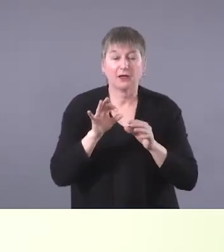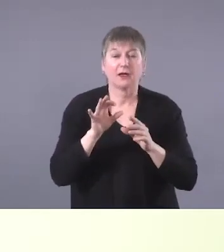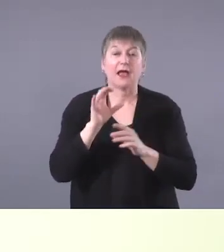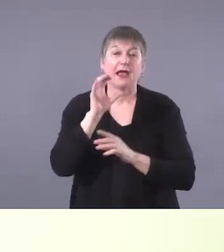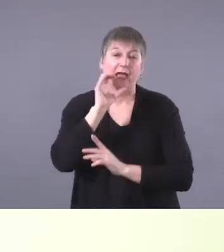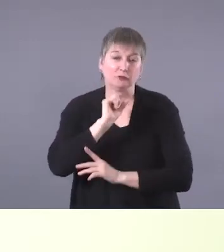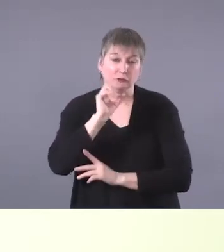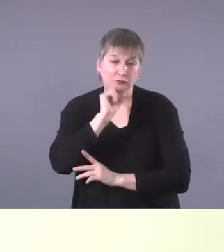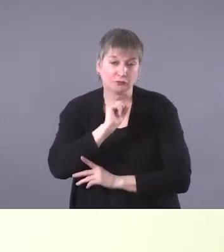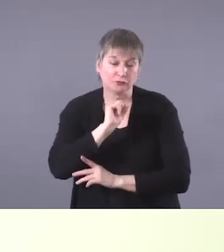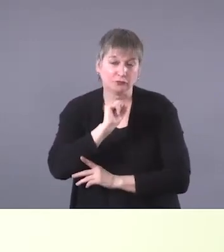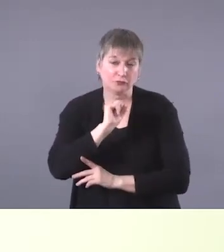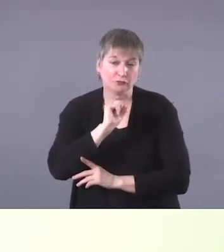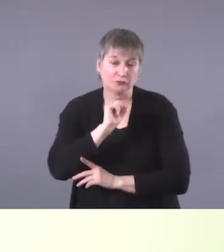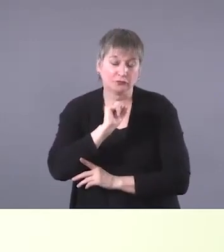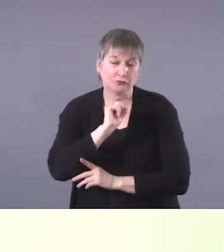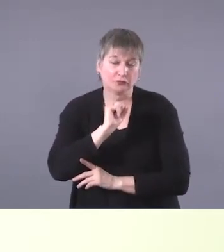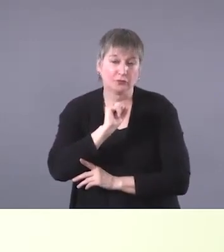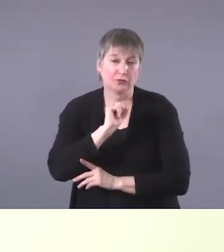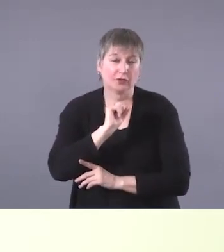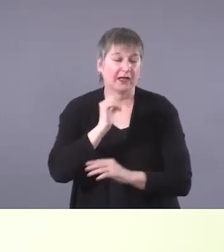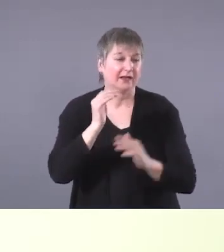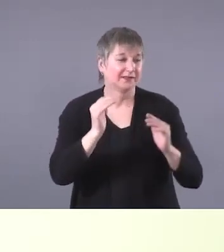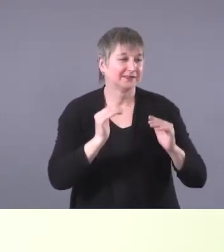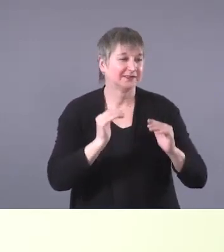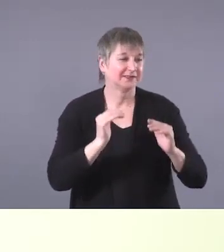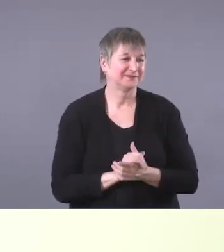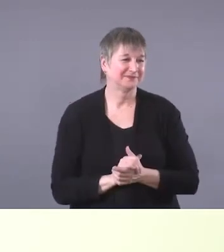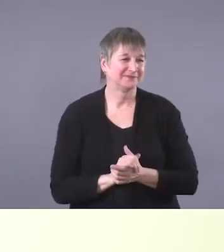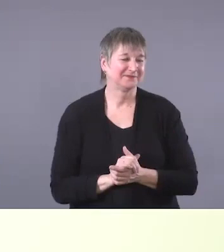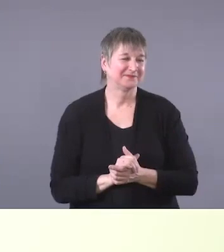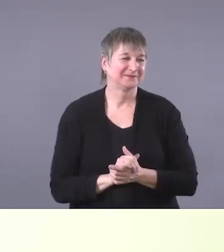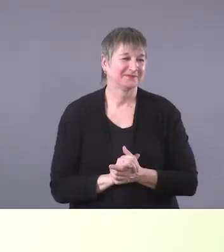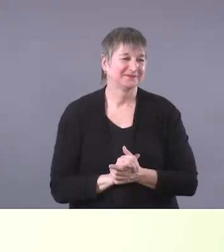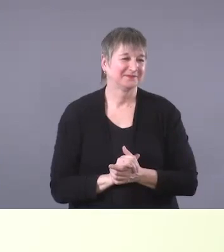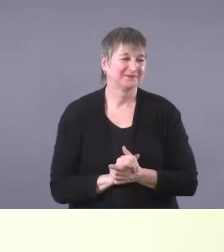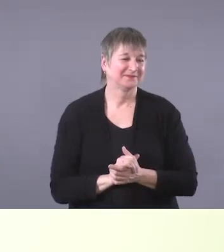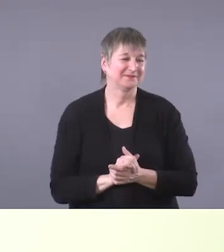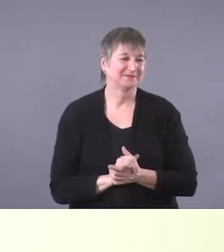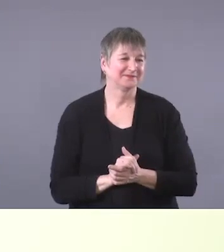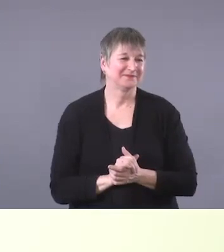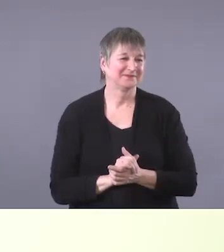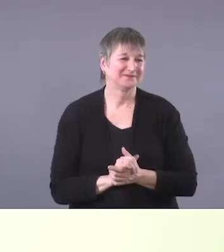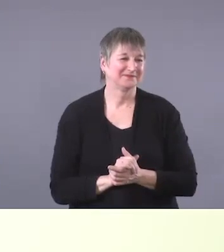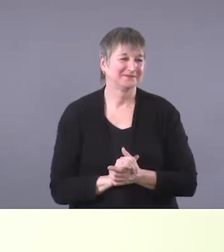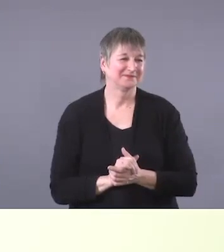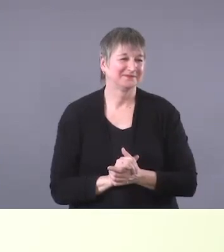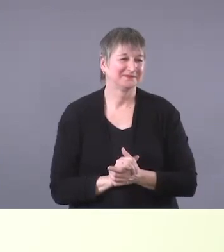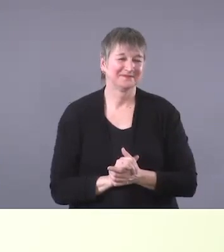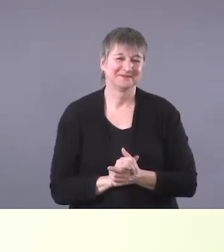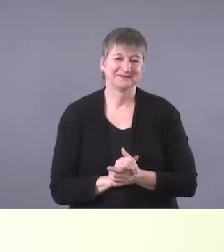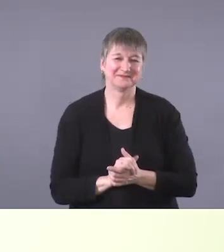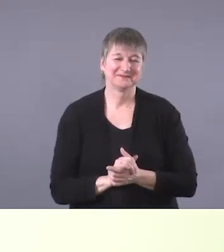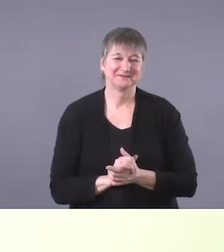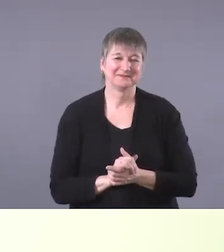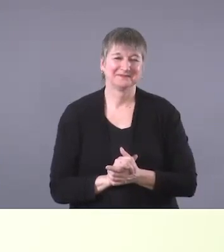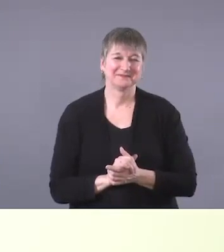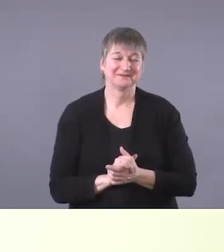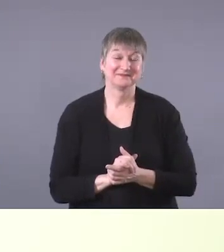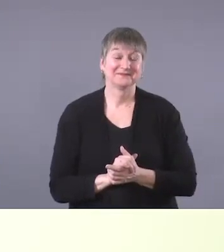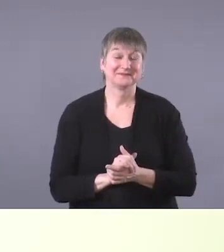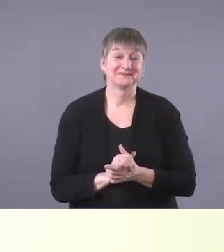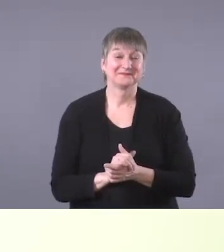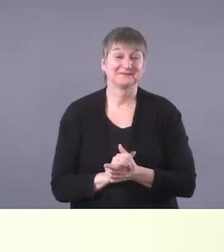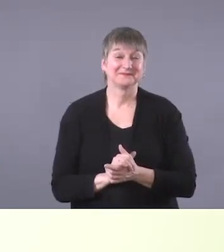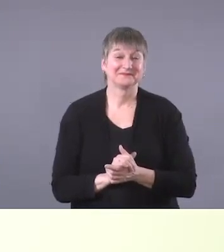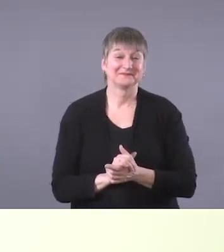so, uh, if you could go to the next slide, please. Yeah. So, um, elders, I'll